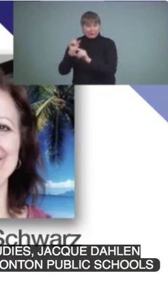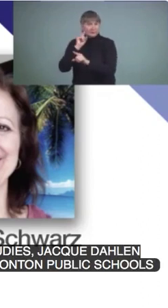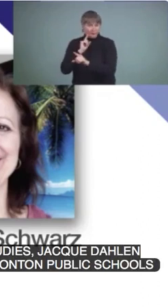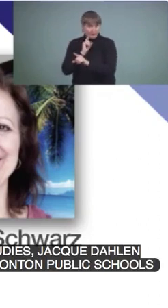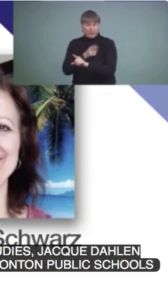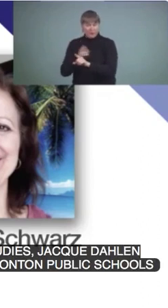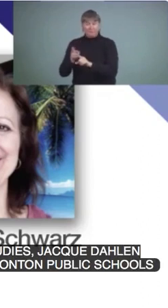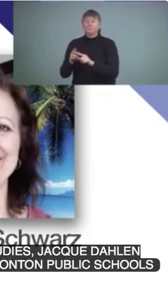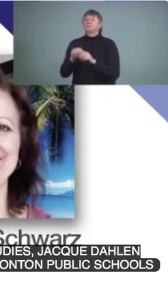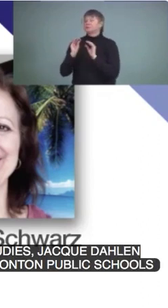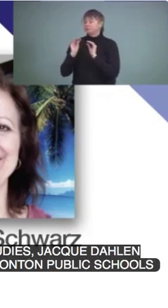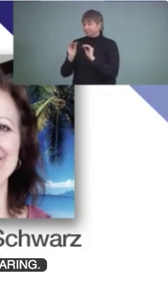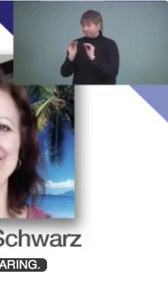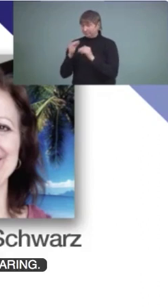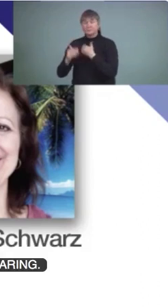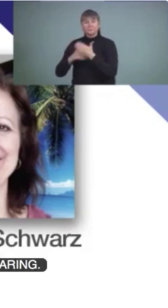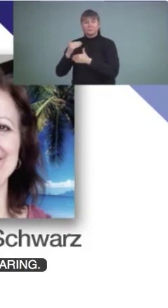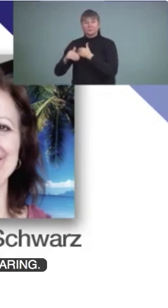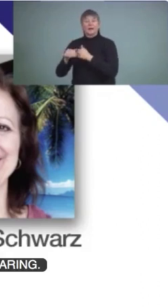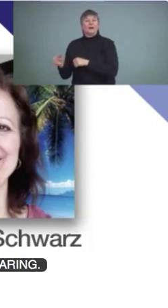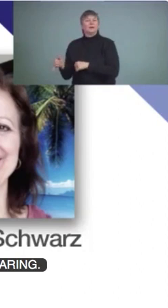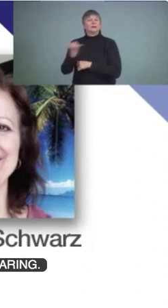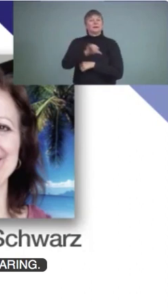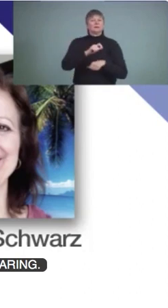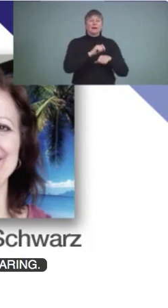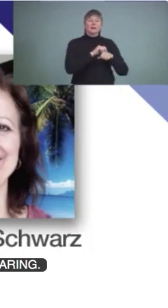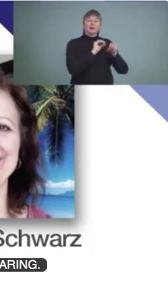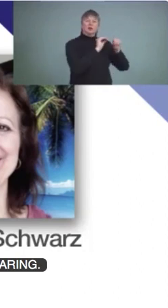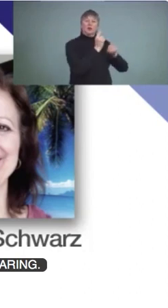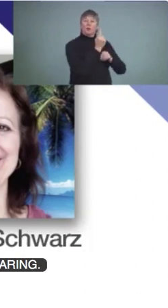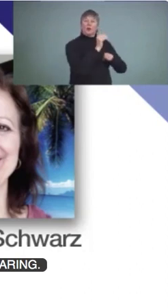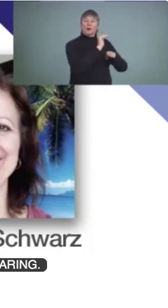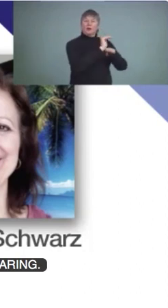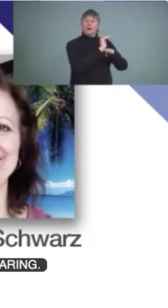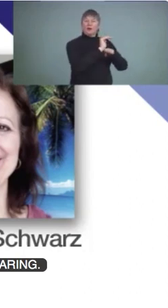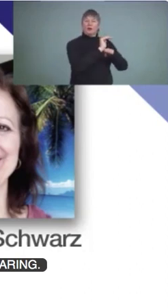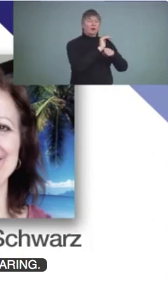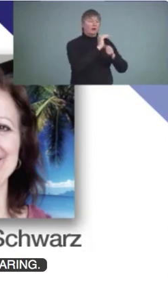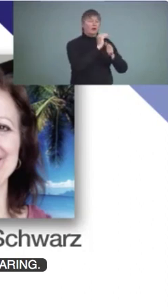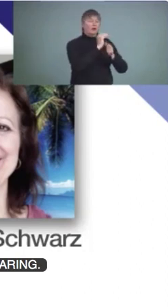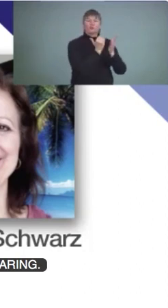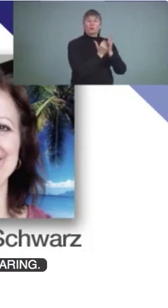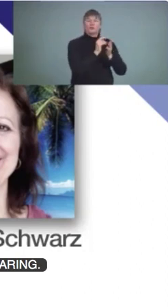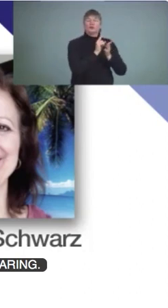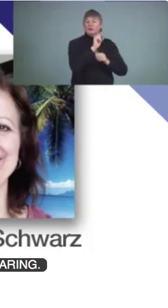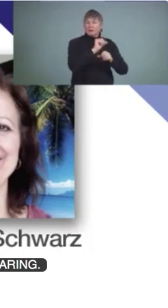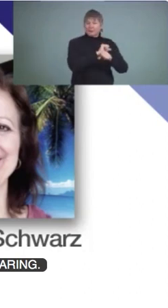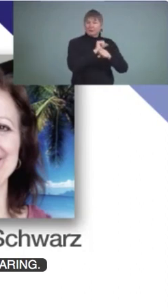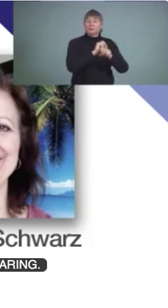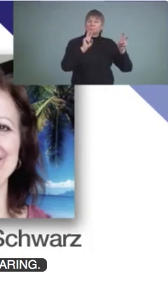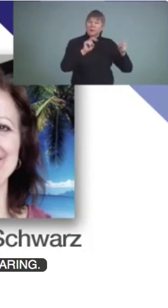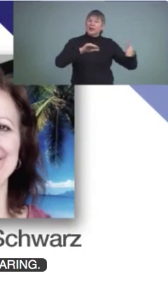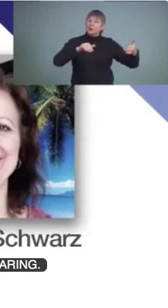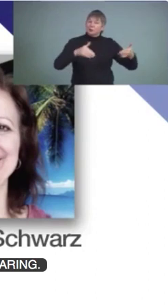to teach at Lendrum School, she instructed an evening course at the University of Alberta, Introduction to